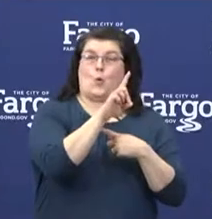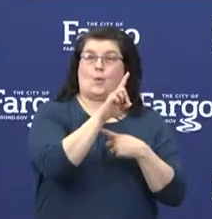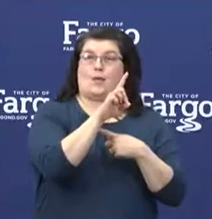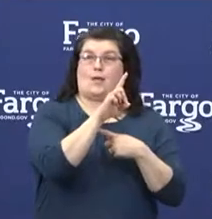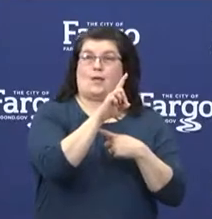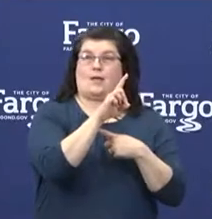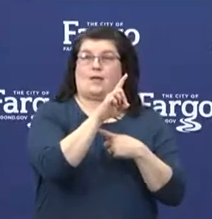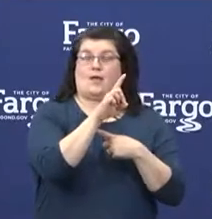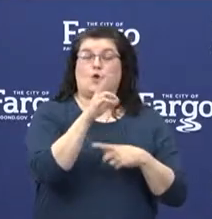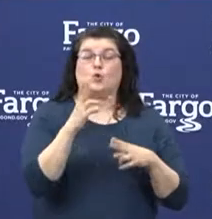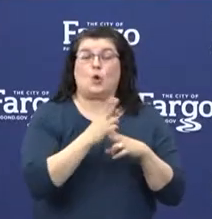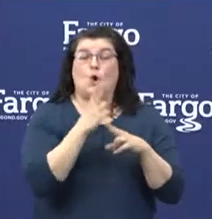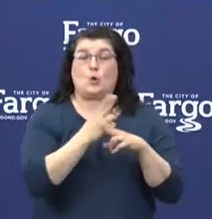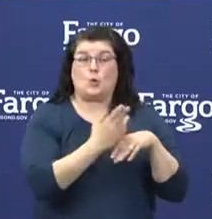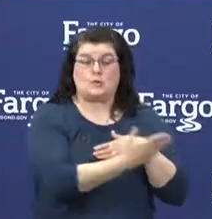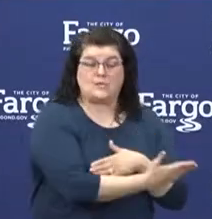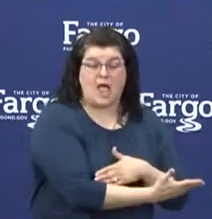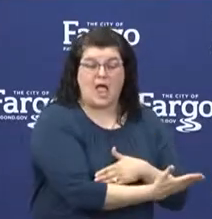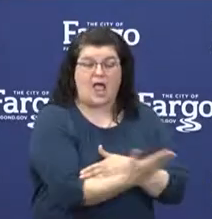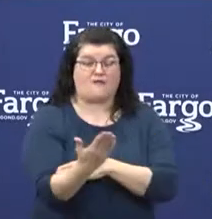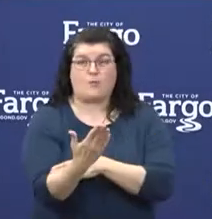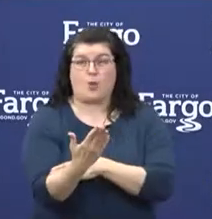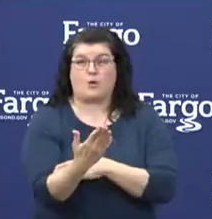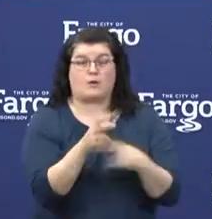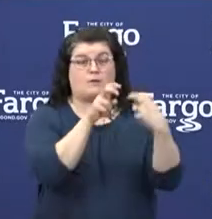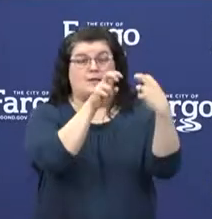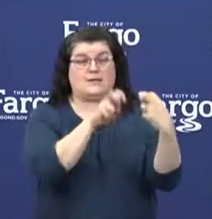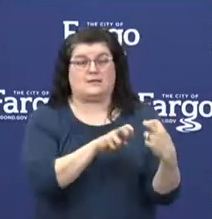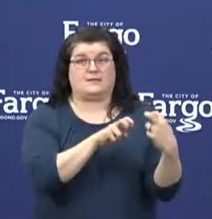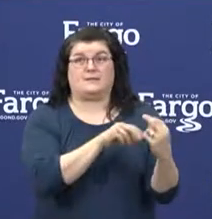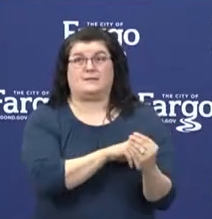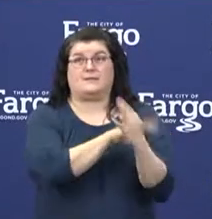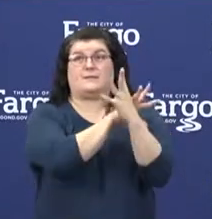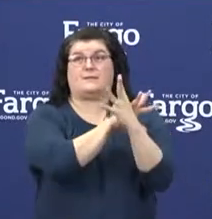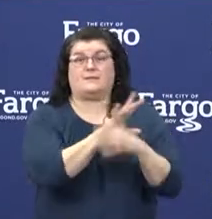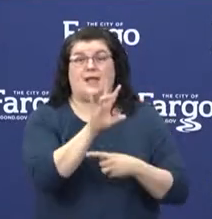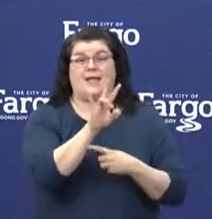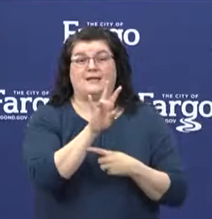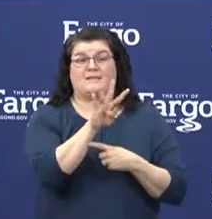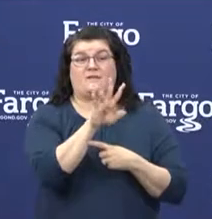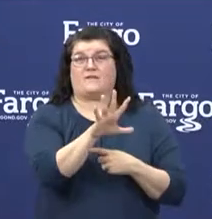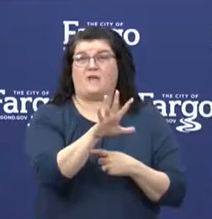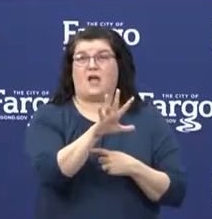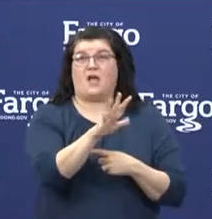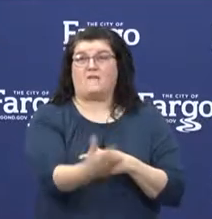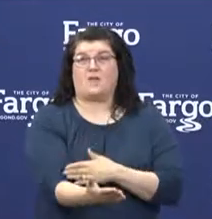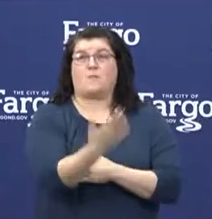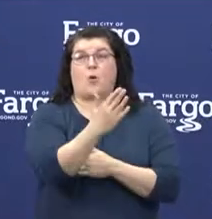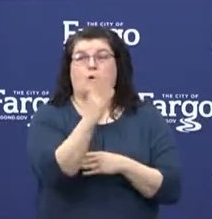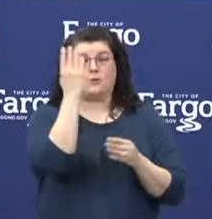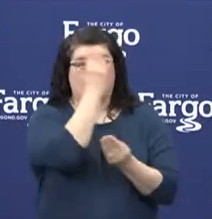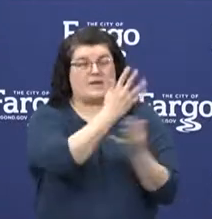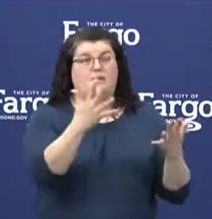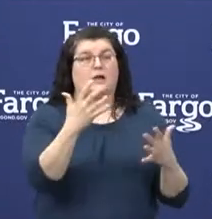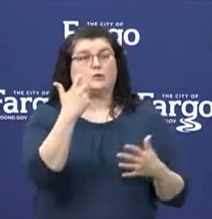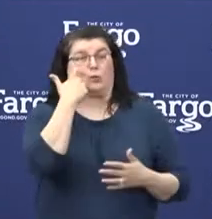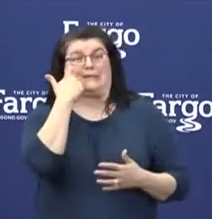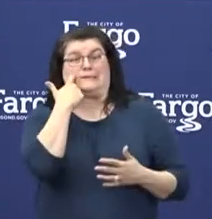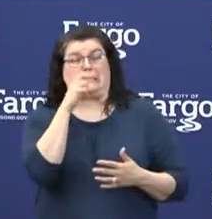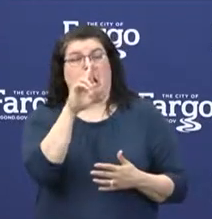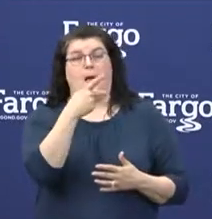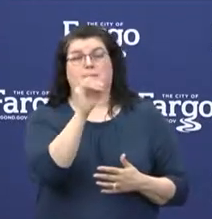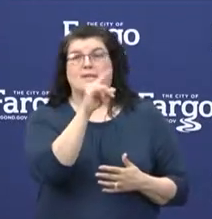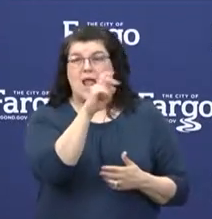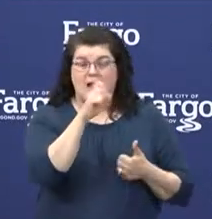time out of every morning and sits with us at 745 every morning and gives us the newest updates, newest guidance,